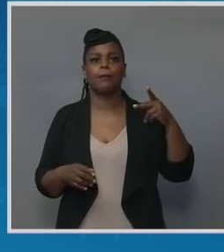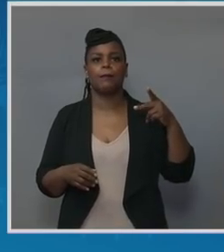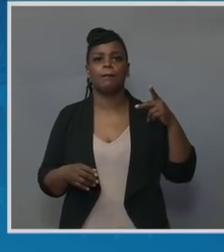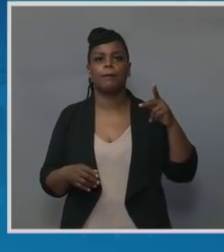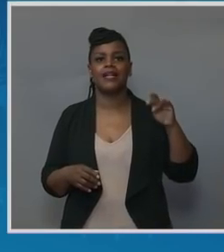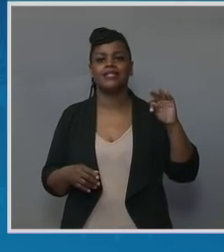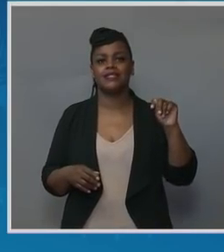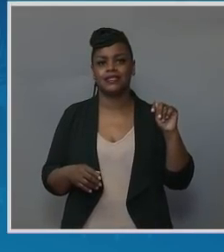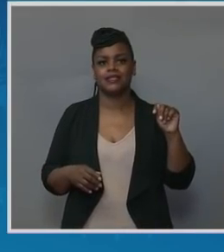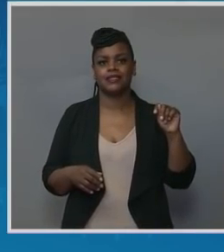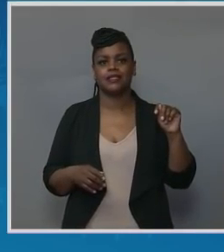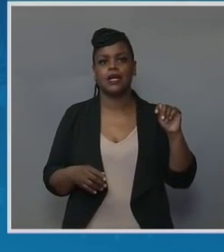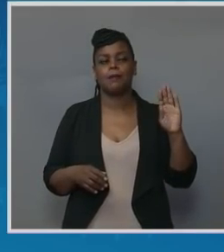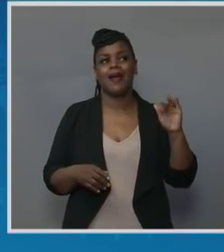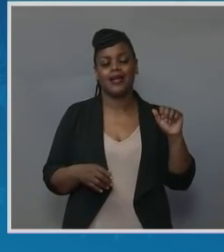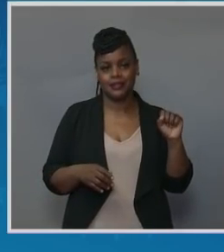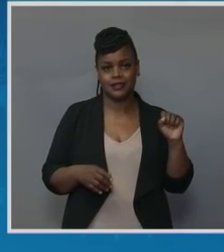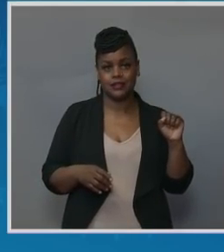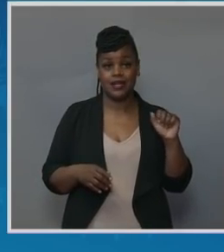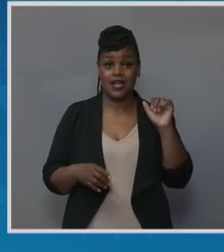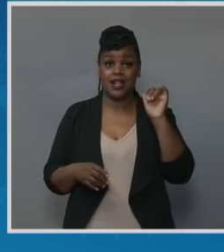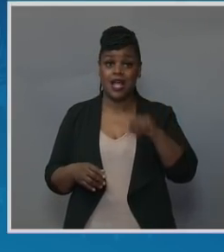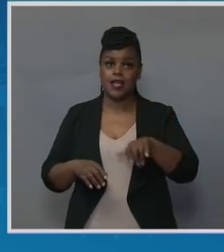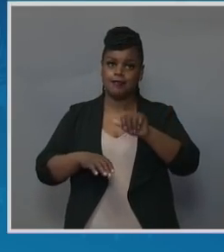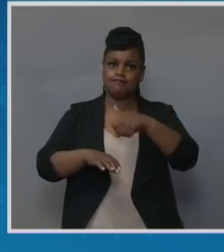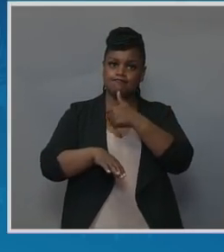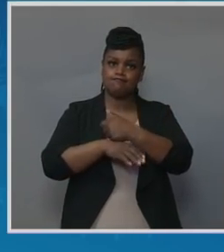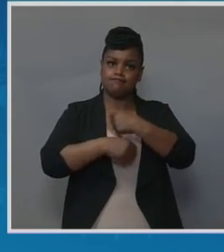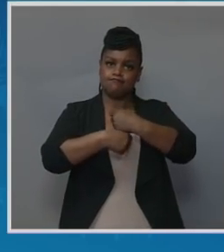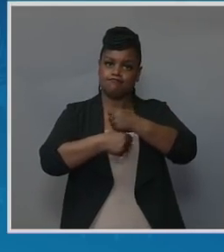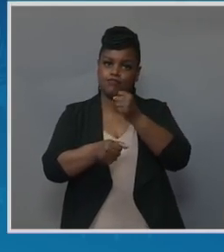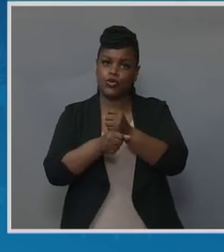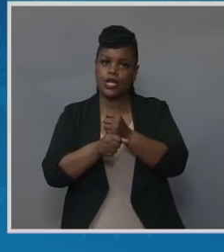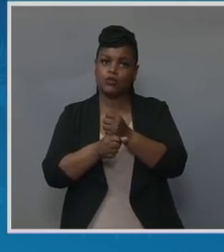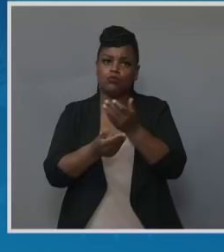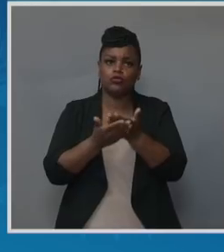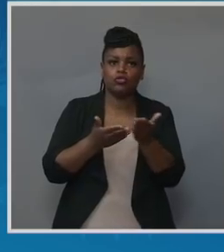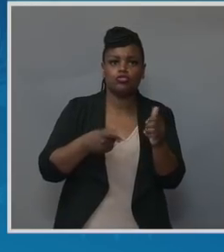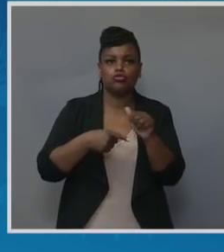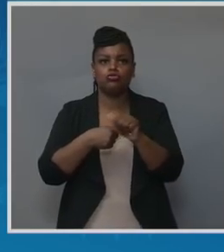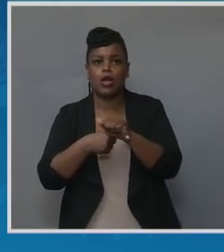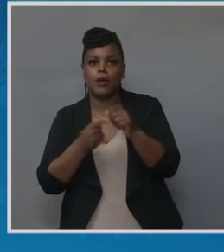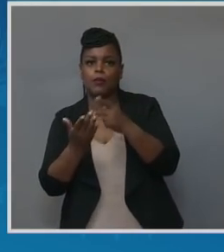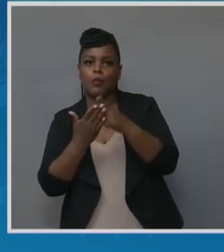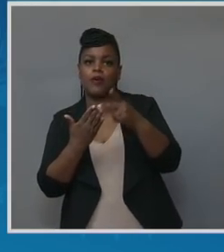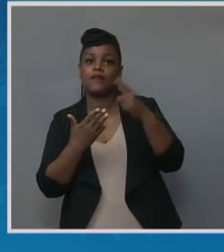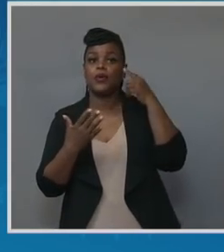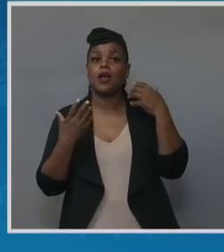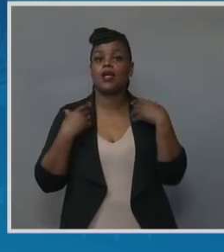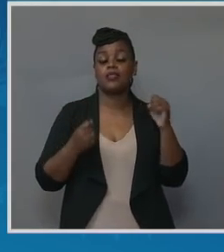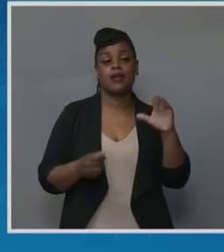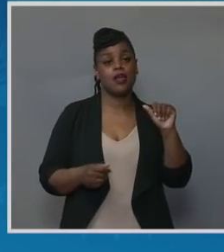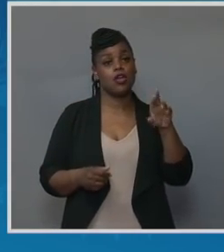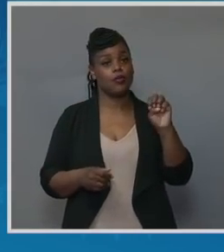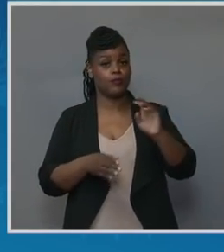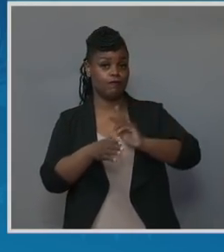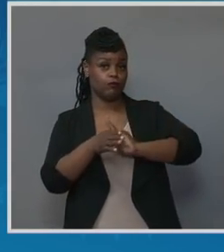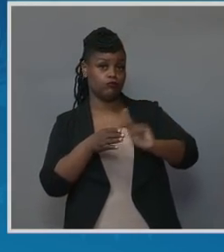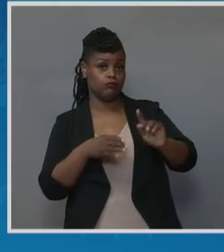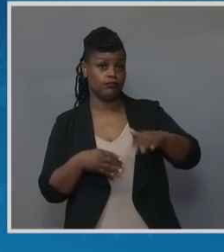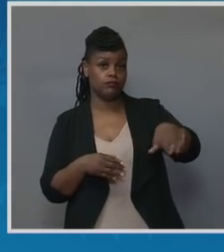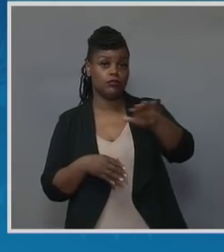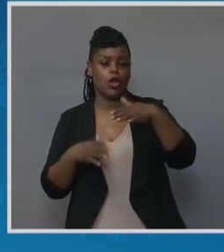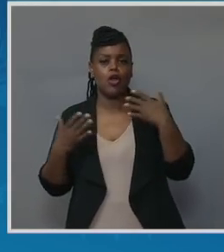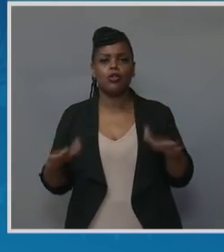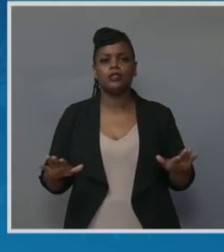are designed to create and then resource training programs for healthcare professionals at every level. Can you speak a little